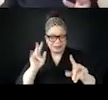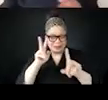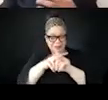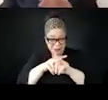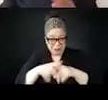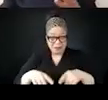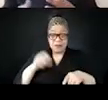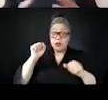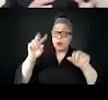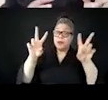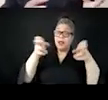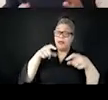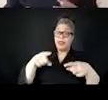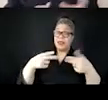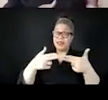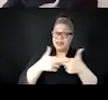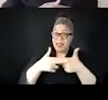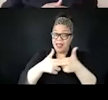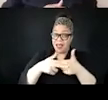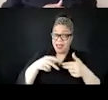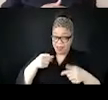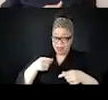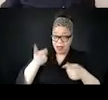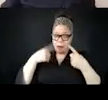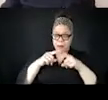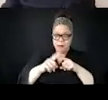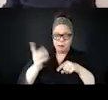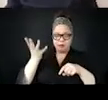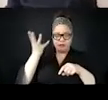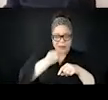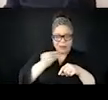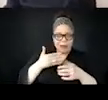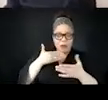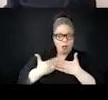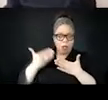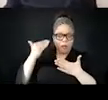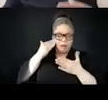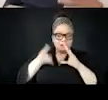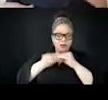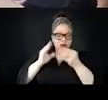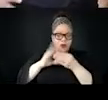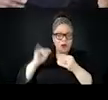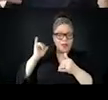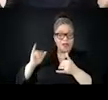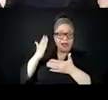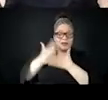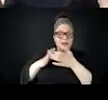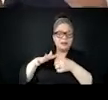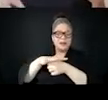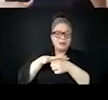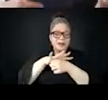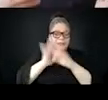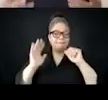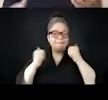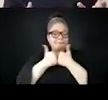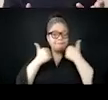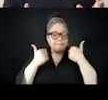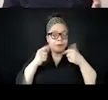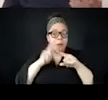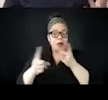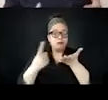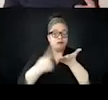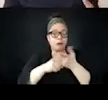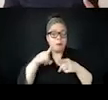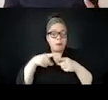contested, but it talks about the conflict between Spain and Cuba. Um, and there, you know, there were conflicts brewing